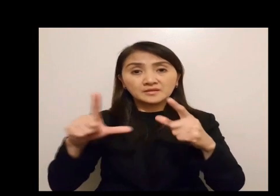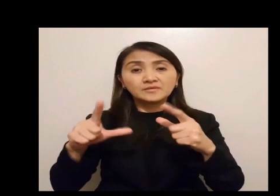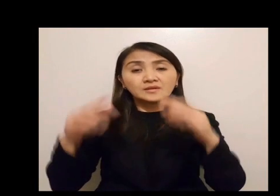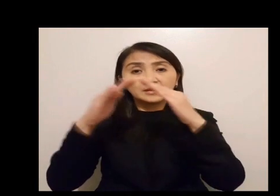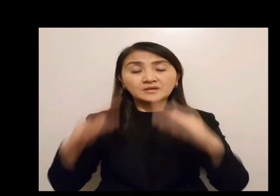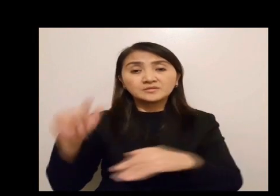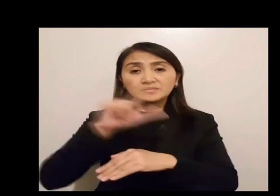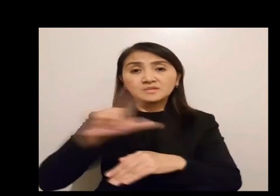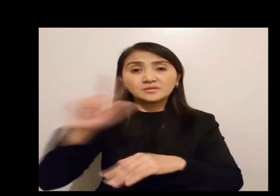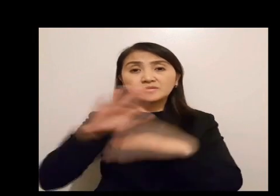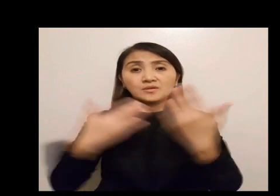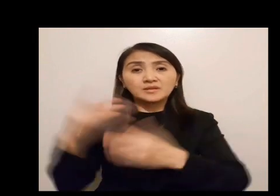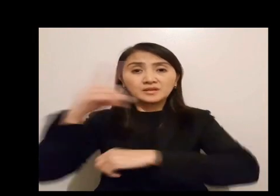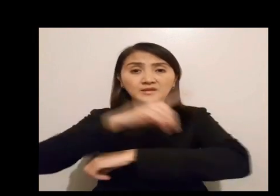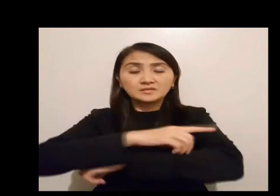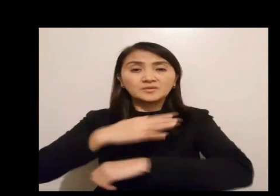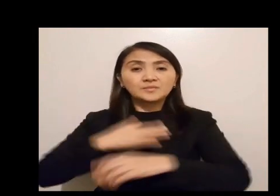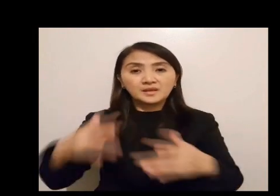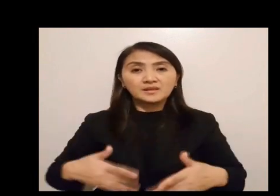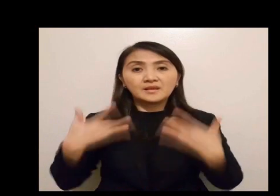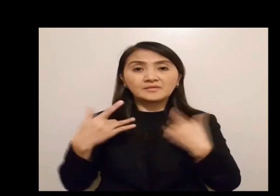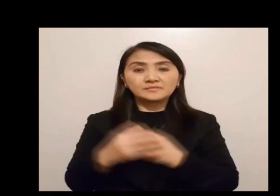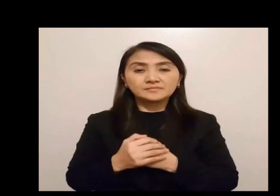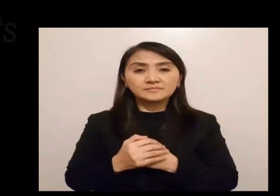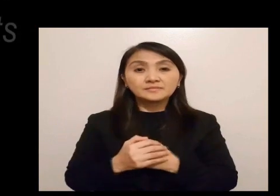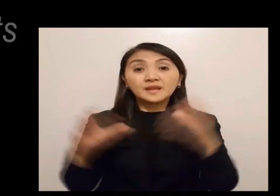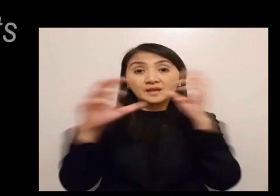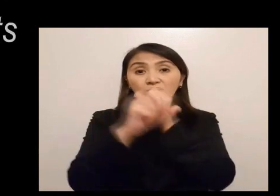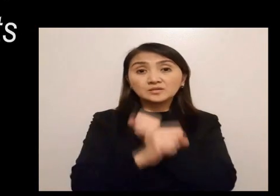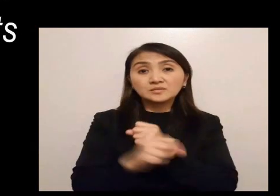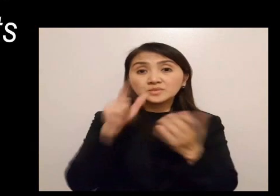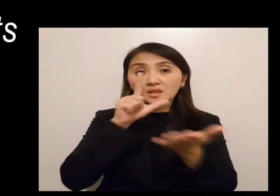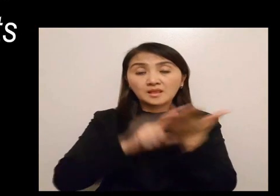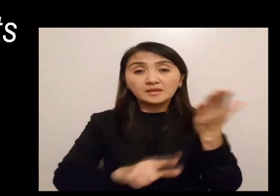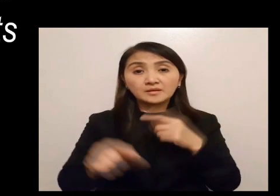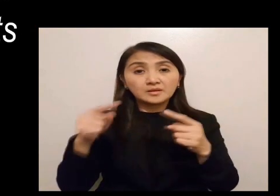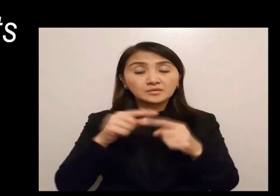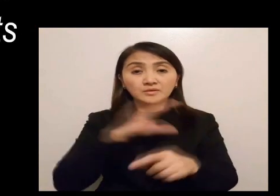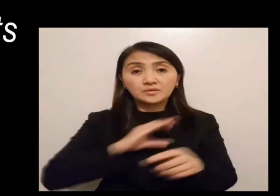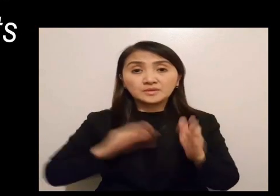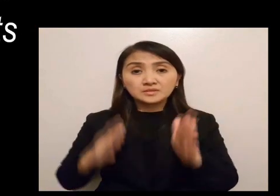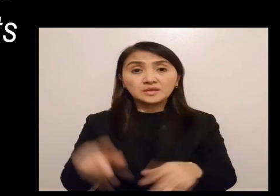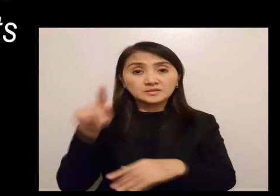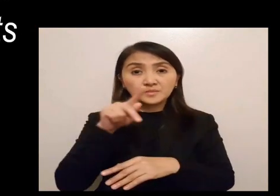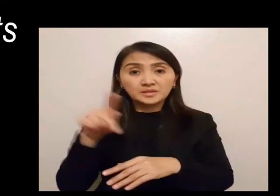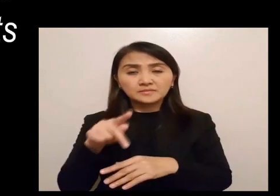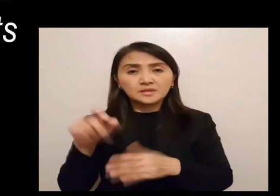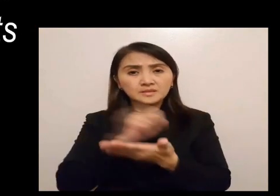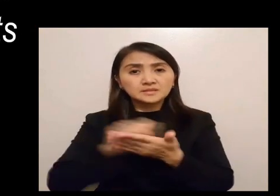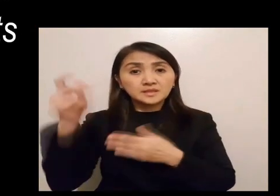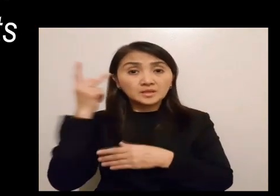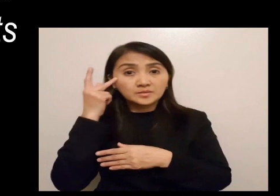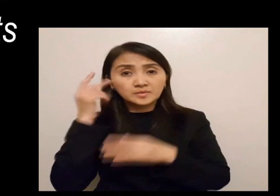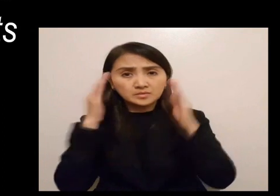I shall live in the house of the Lord all the days of my life. At the conclusion of his letter to the Christians